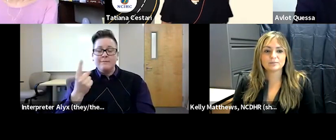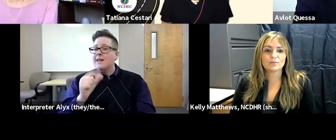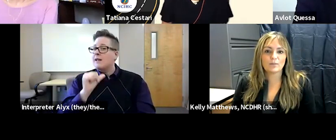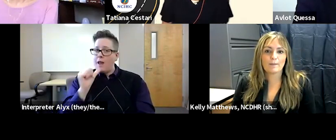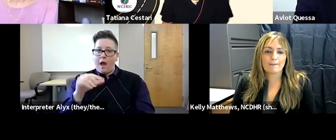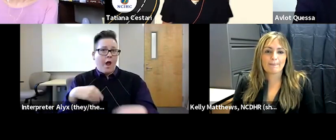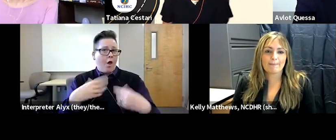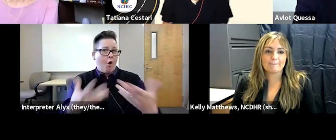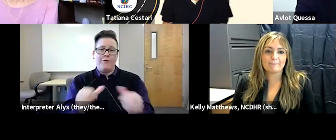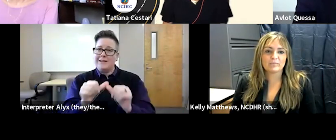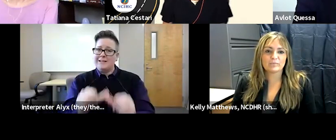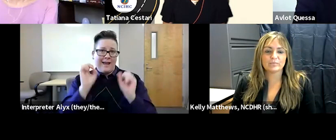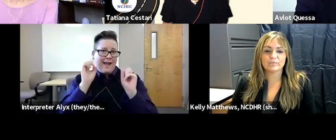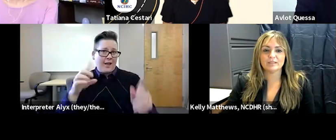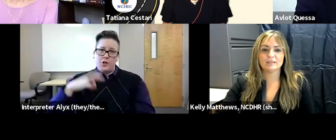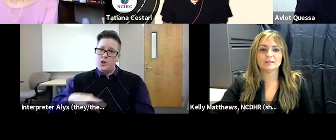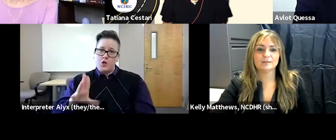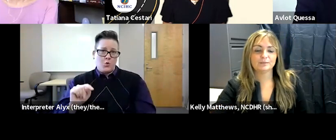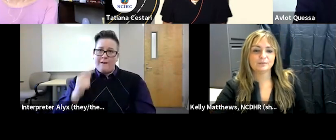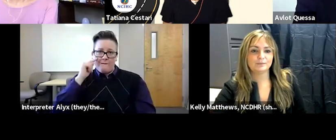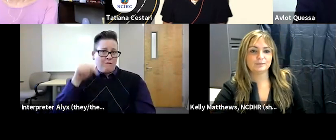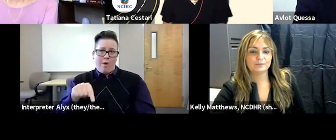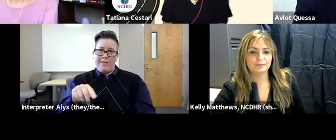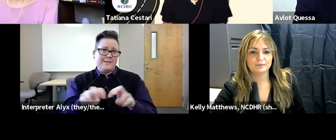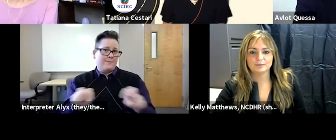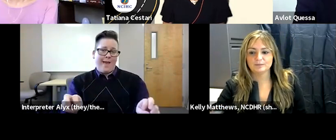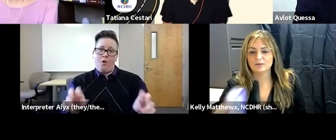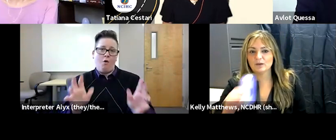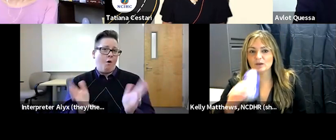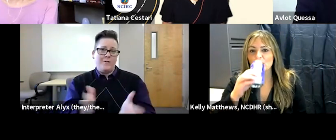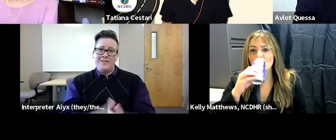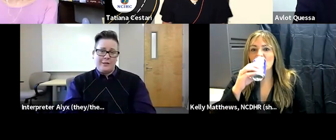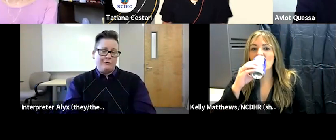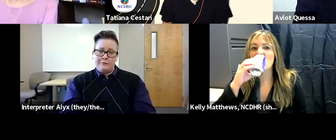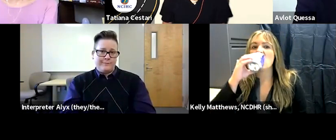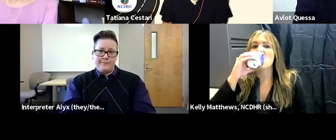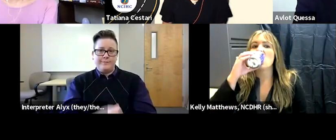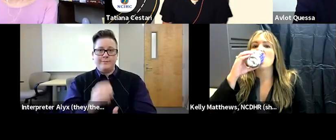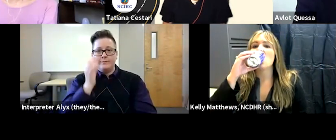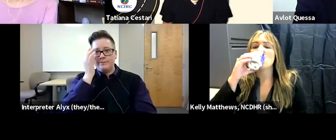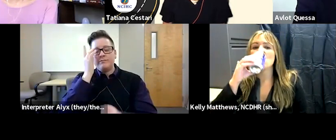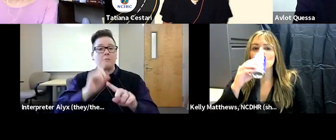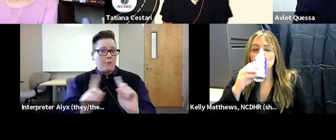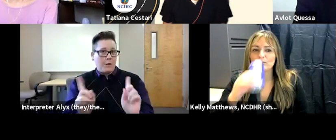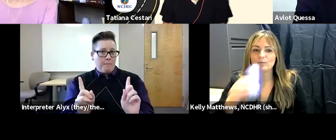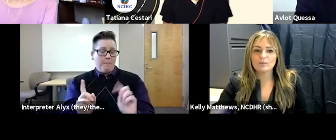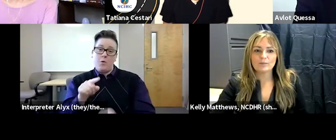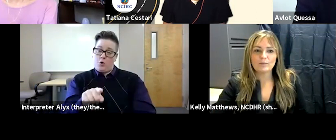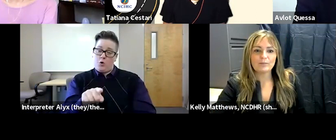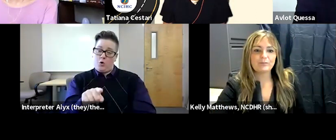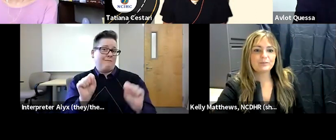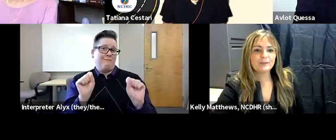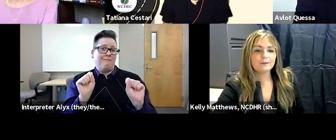offering continuing education units for this panel conversation but you are more than